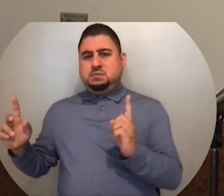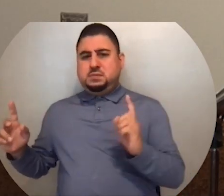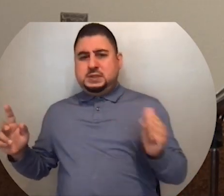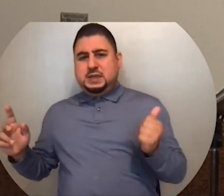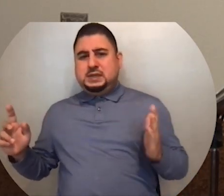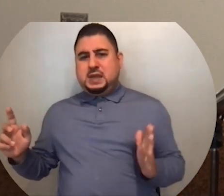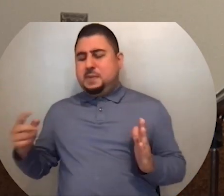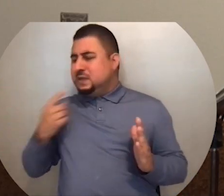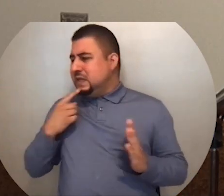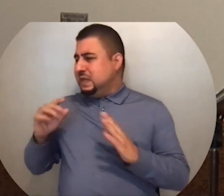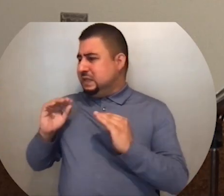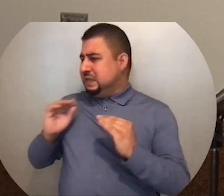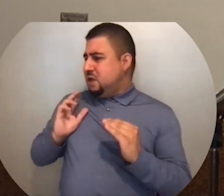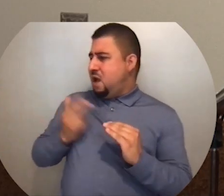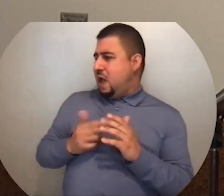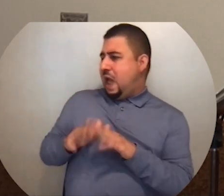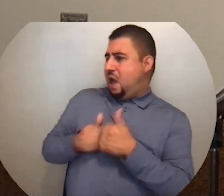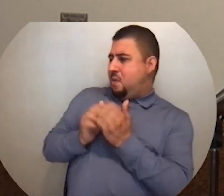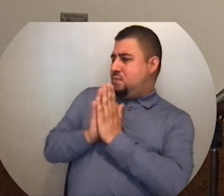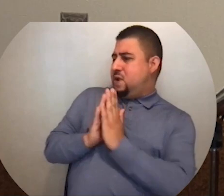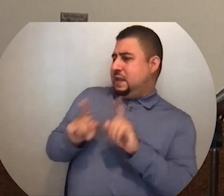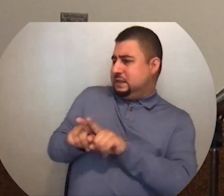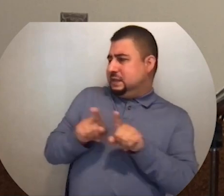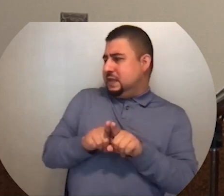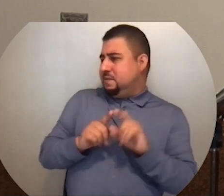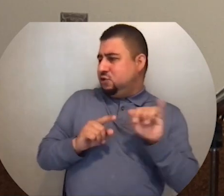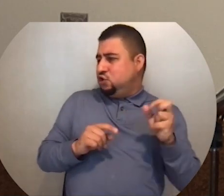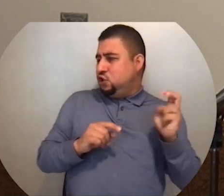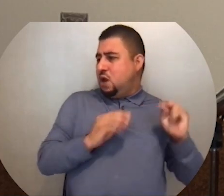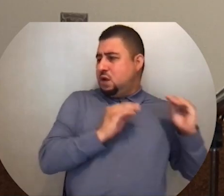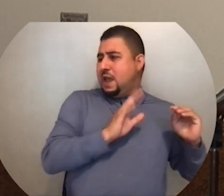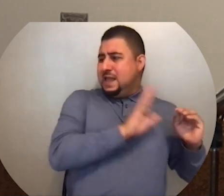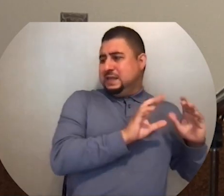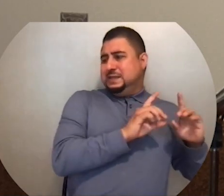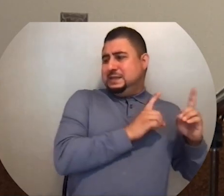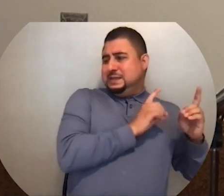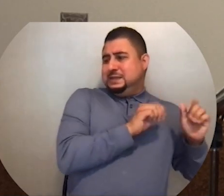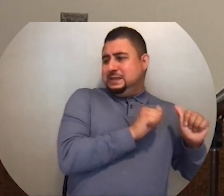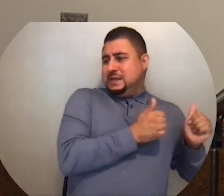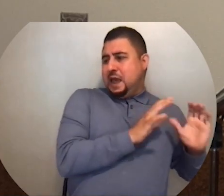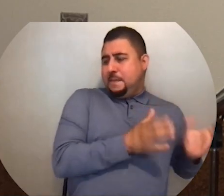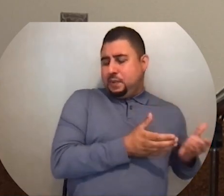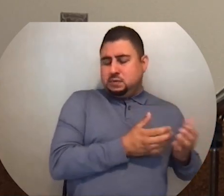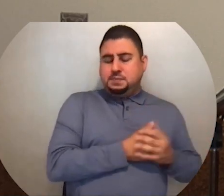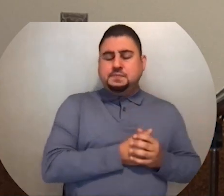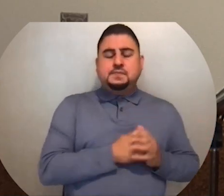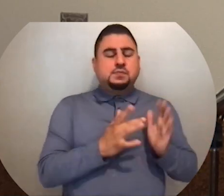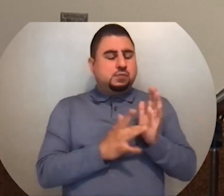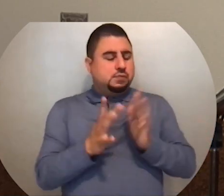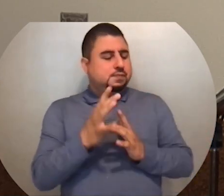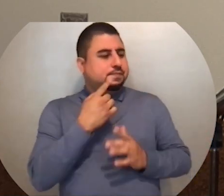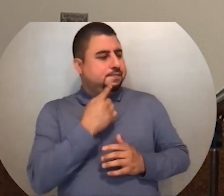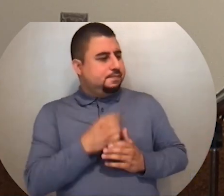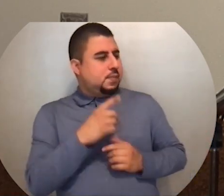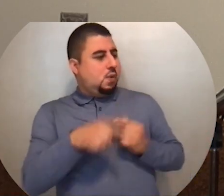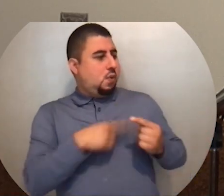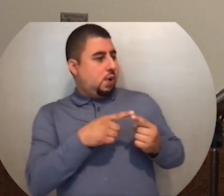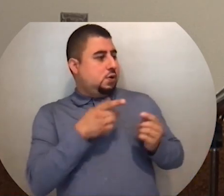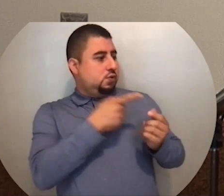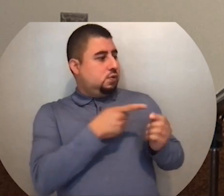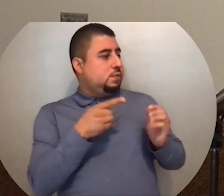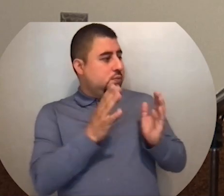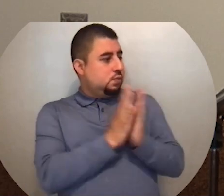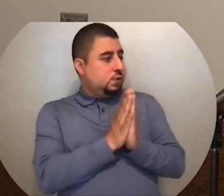Lord, teach us to pray, just as John taught his disciples. He said to them, When you